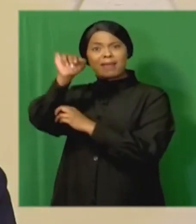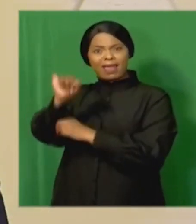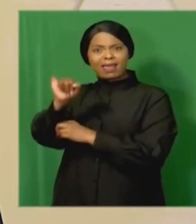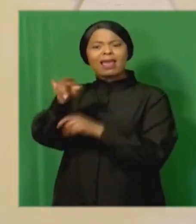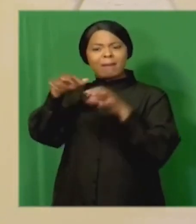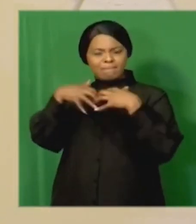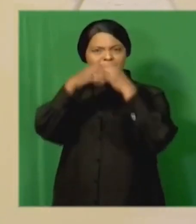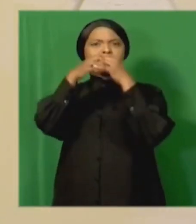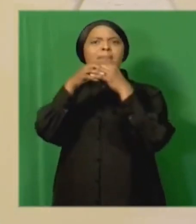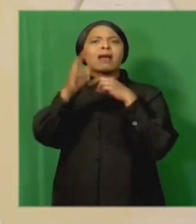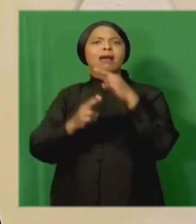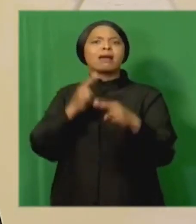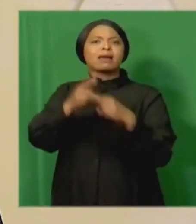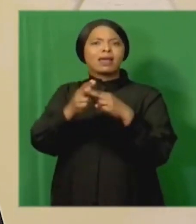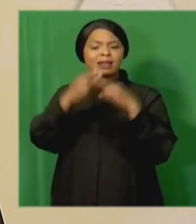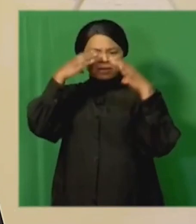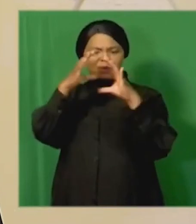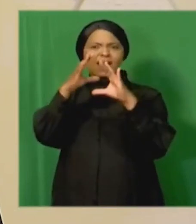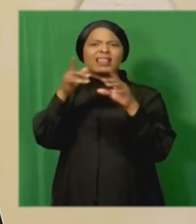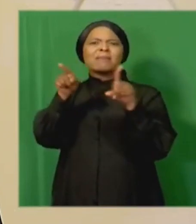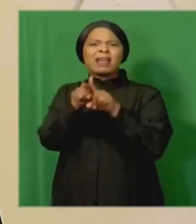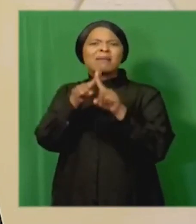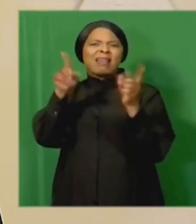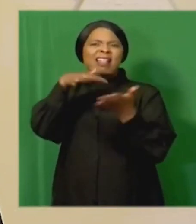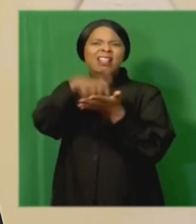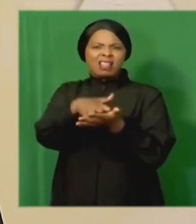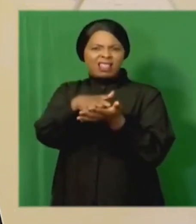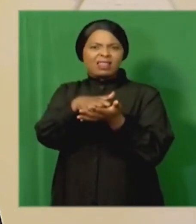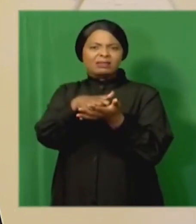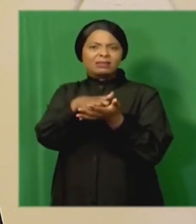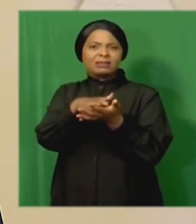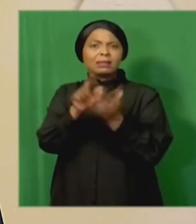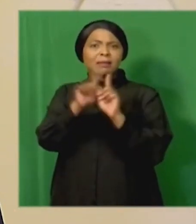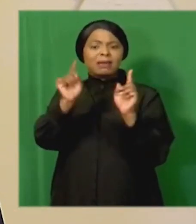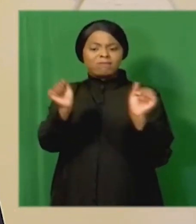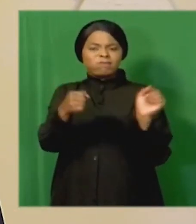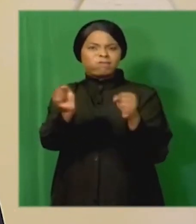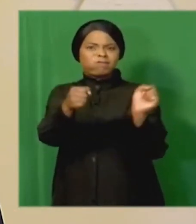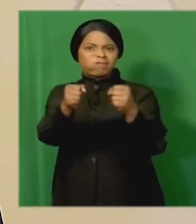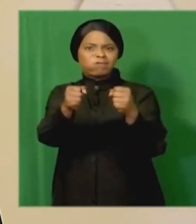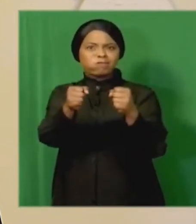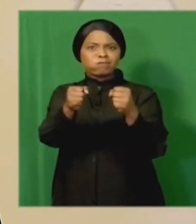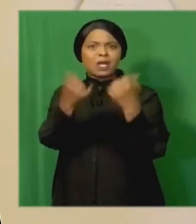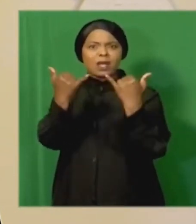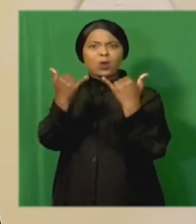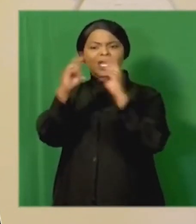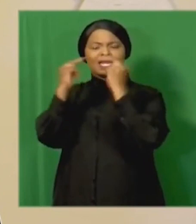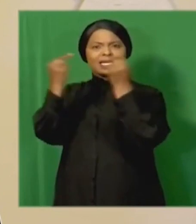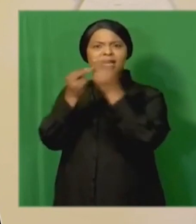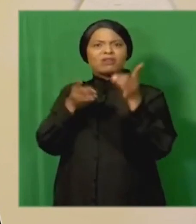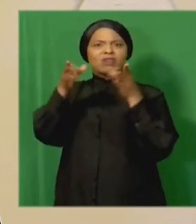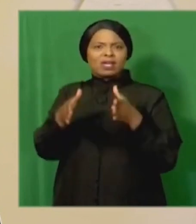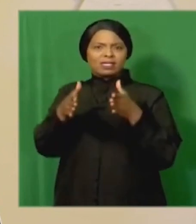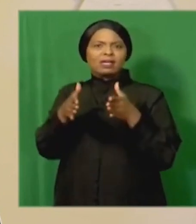institution that was deliberately weakened. We have appointed a new National Director of Public